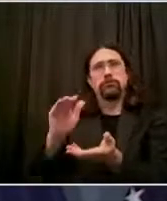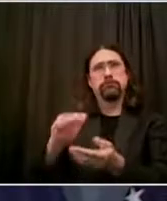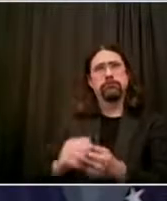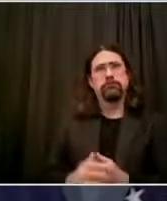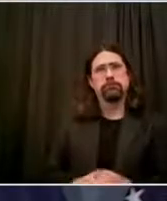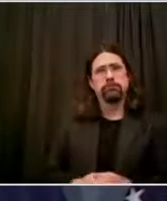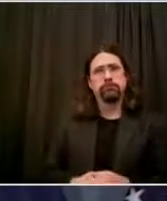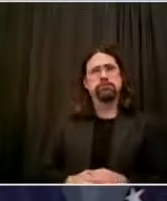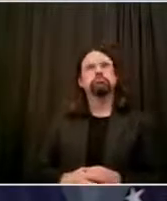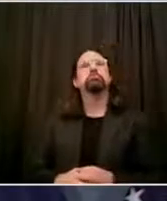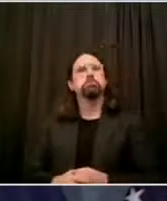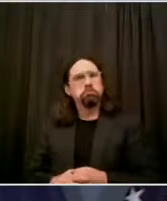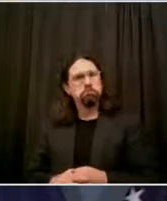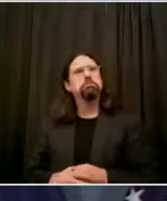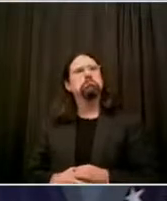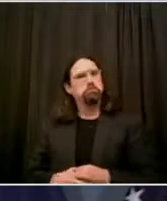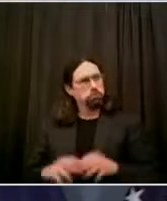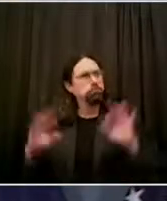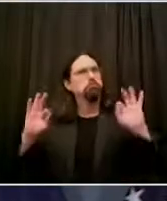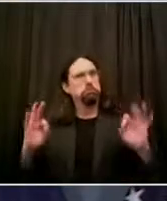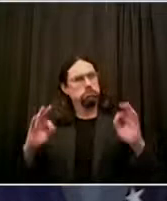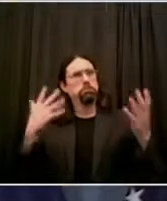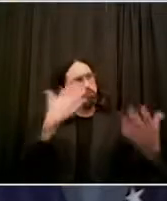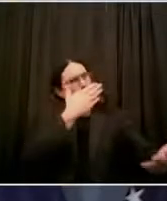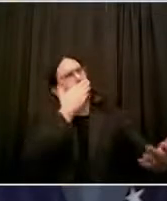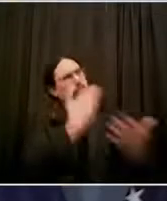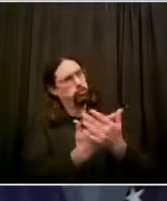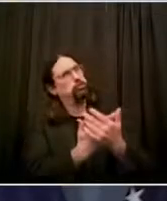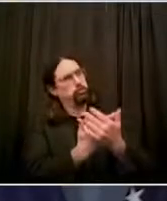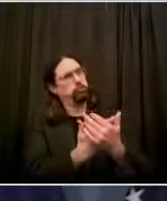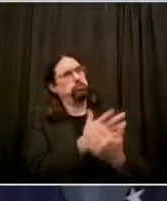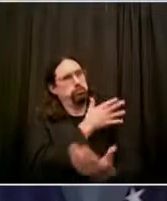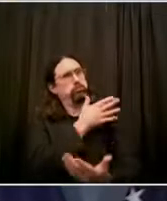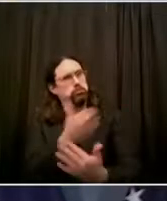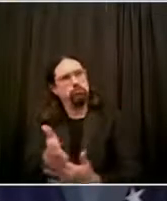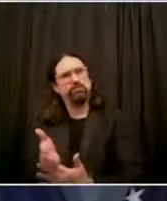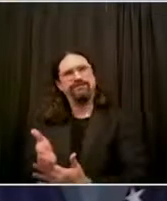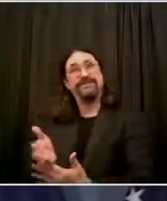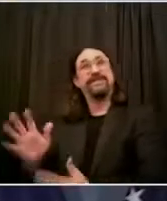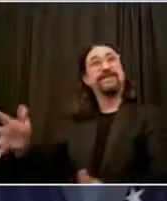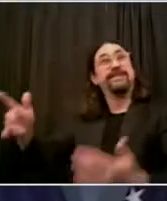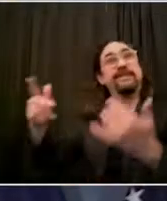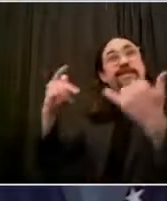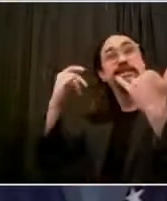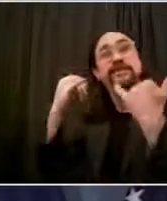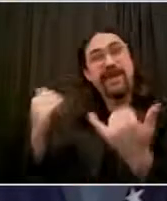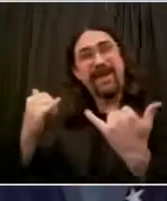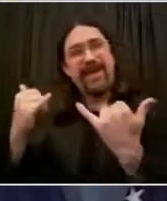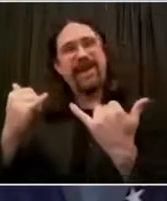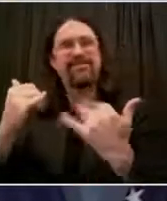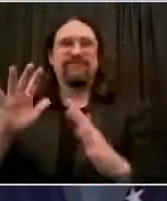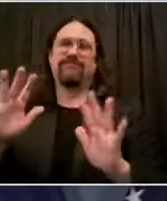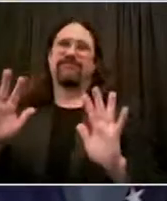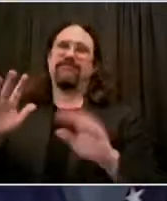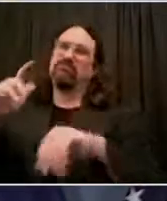help uplift them, and still keep the city safe. I'm very comfortable we can make that goal achievable.